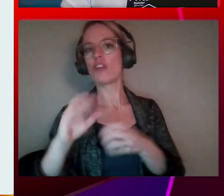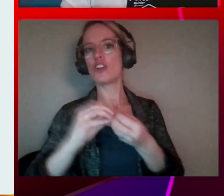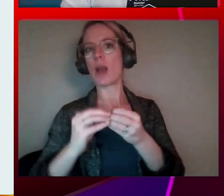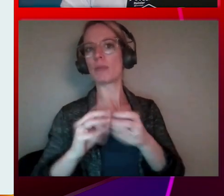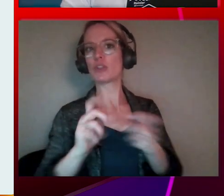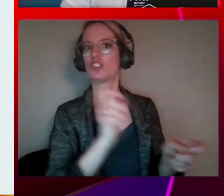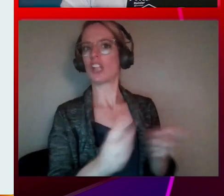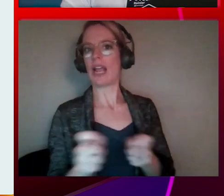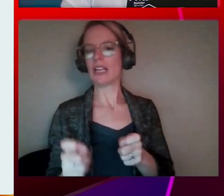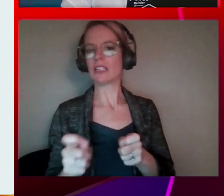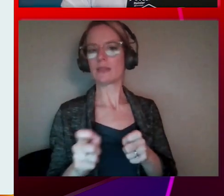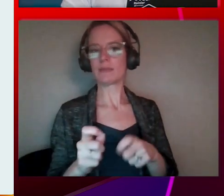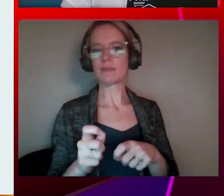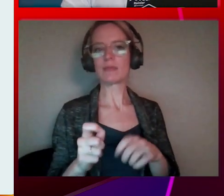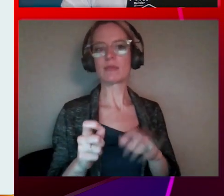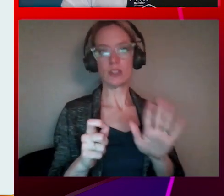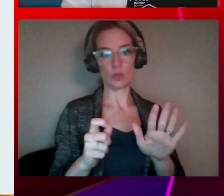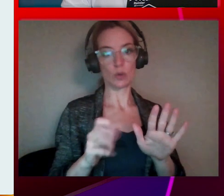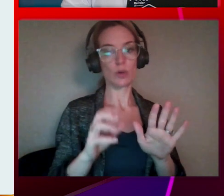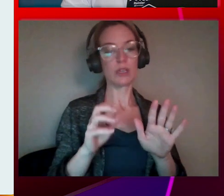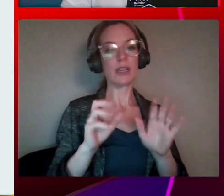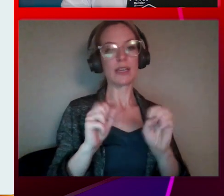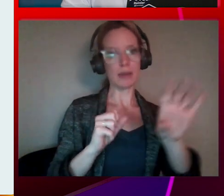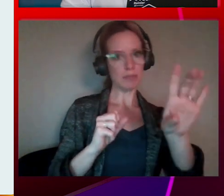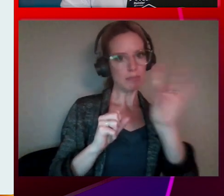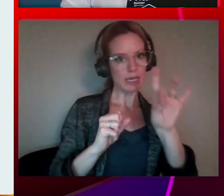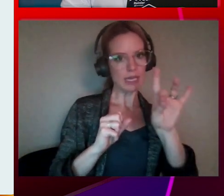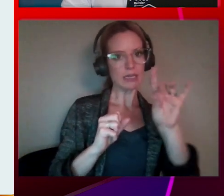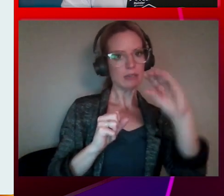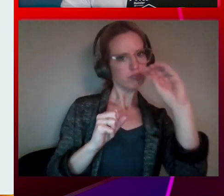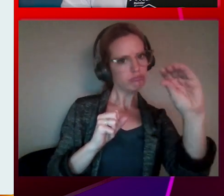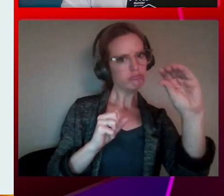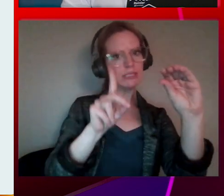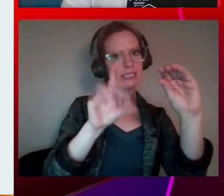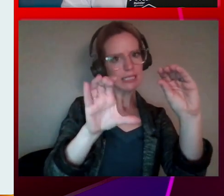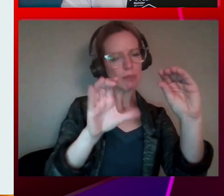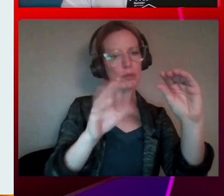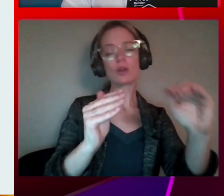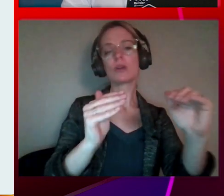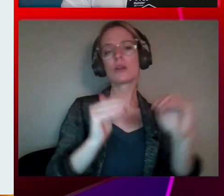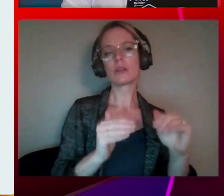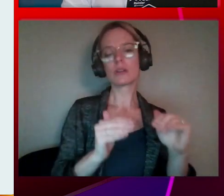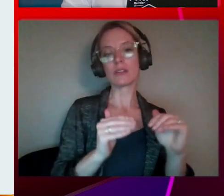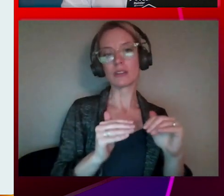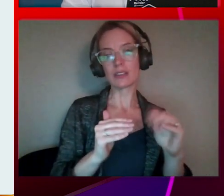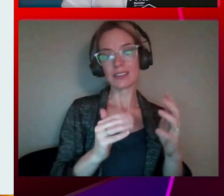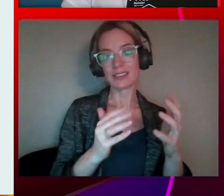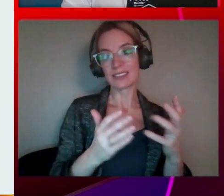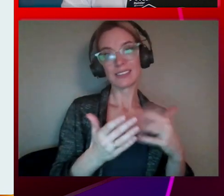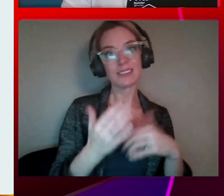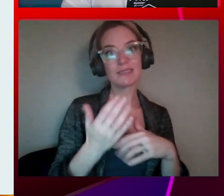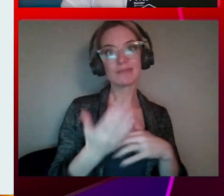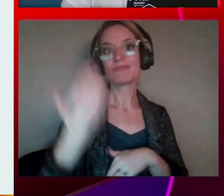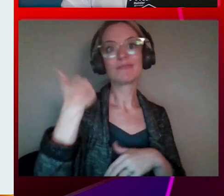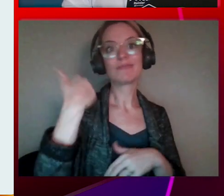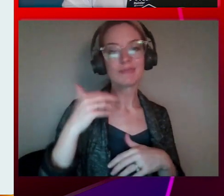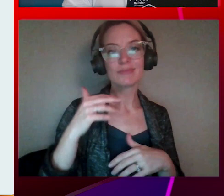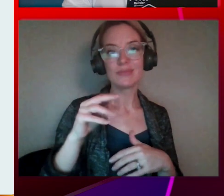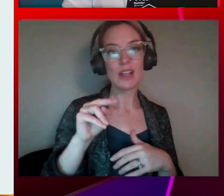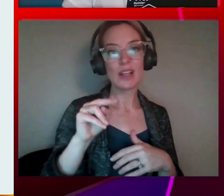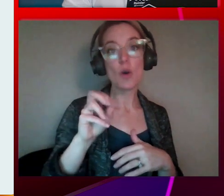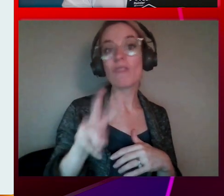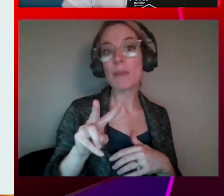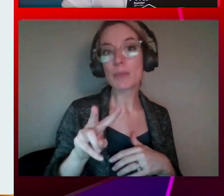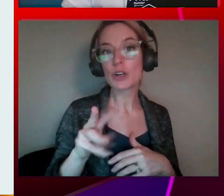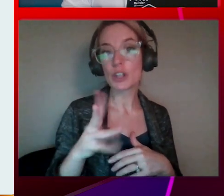But that doesn't stop there. You're able to now go back to a point in time. And now it flips over to November. And you're also